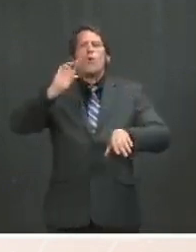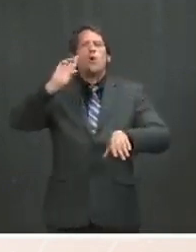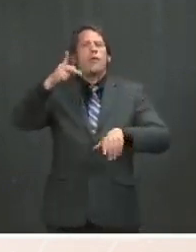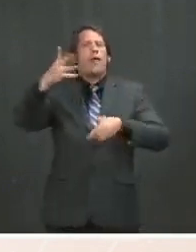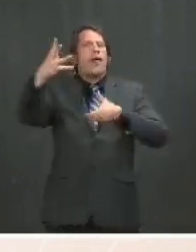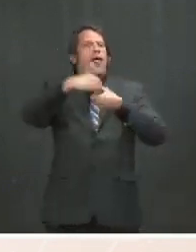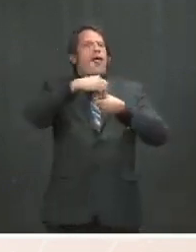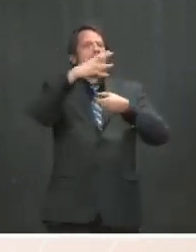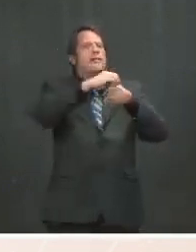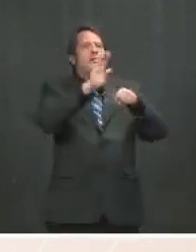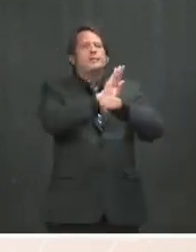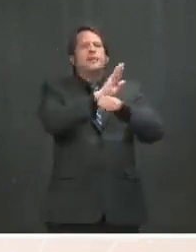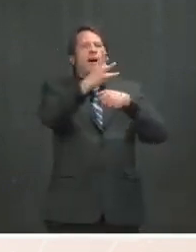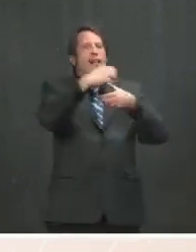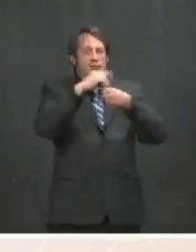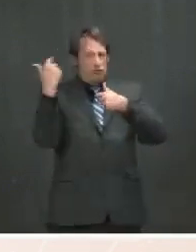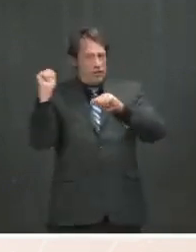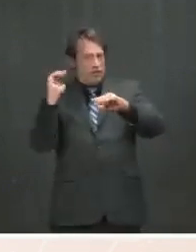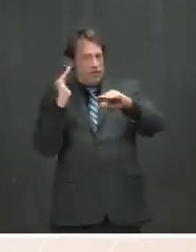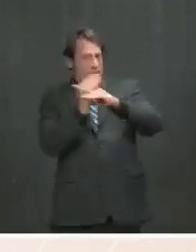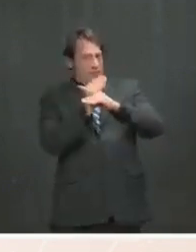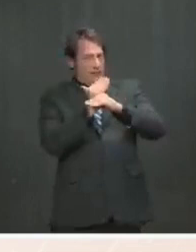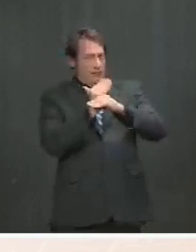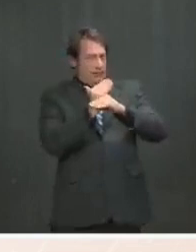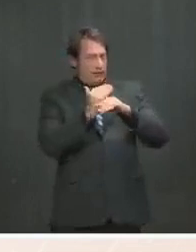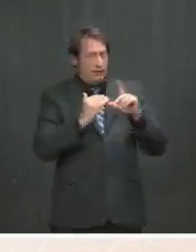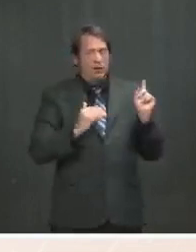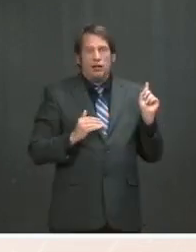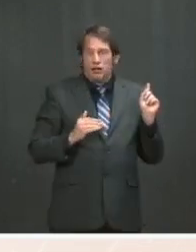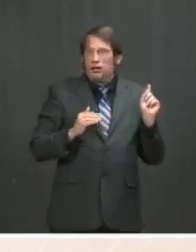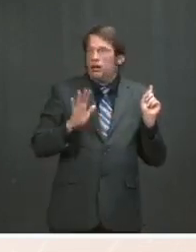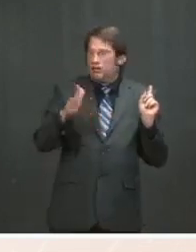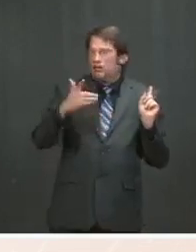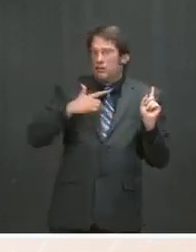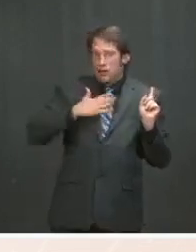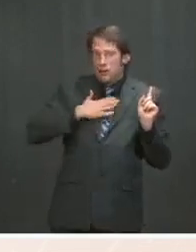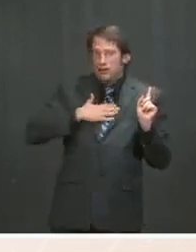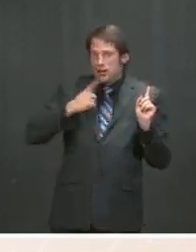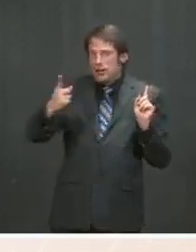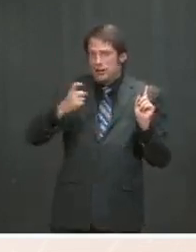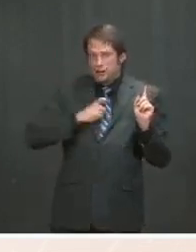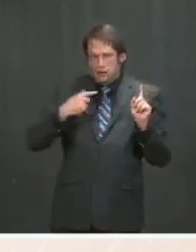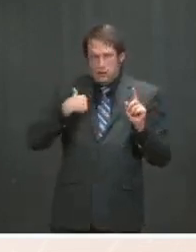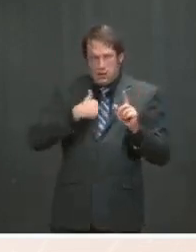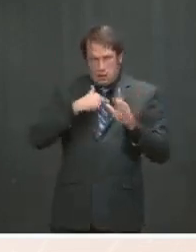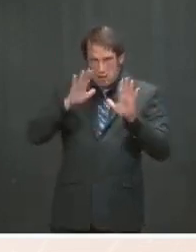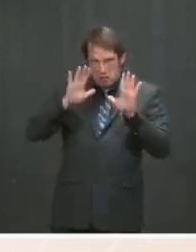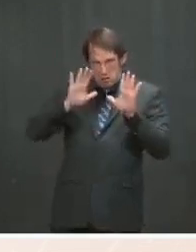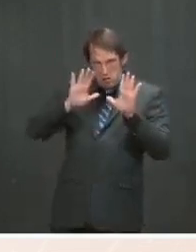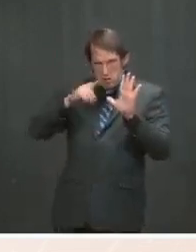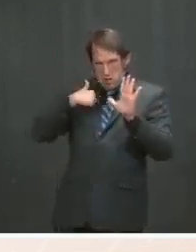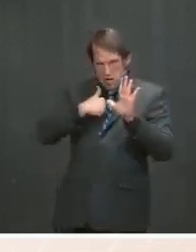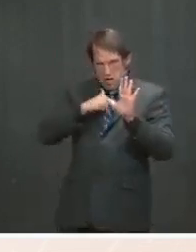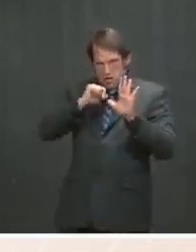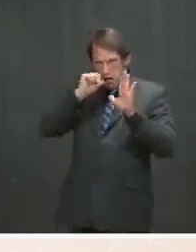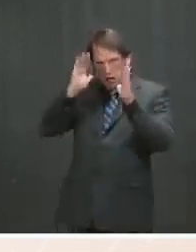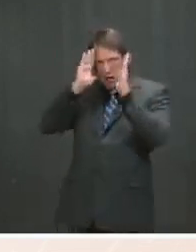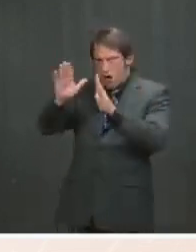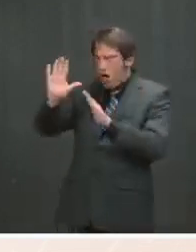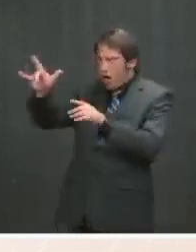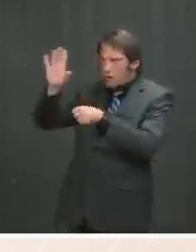question directly. We've not asked corporations to take specific actions. That's not our focus here. Our focus is on